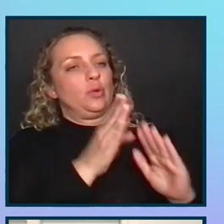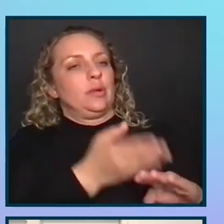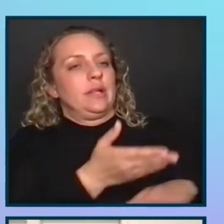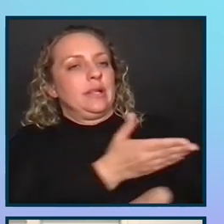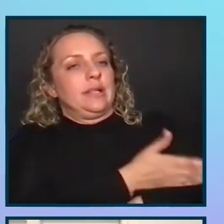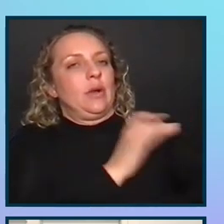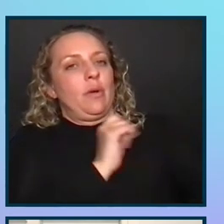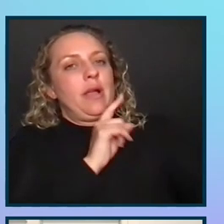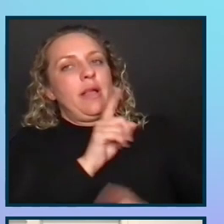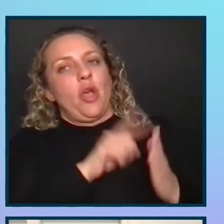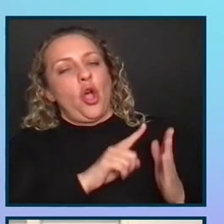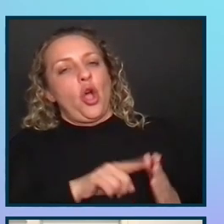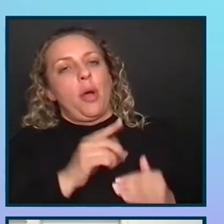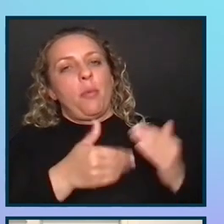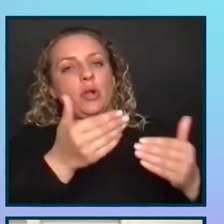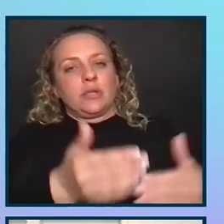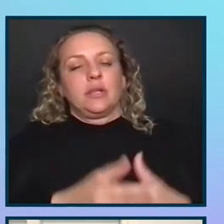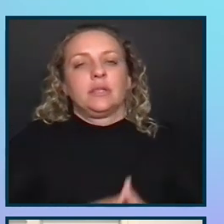process.